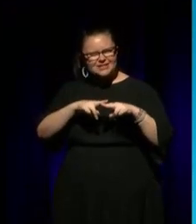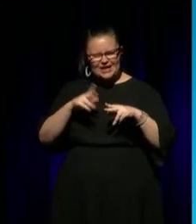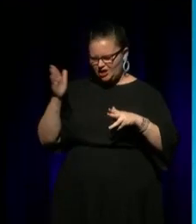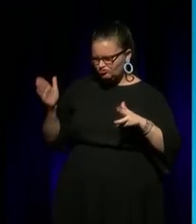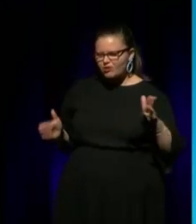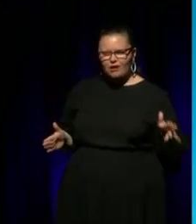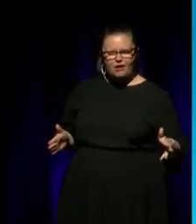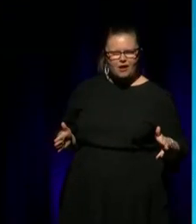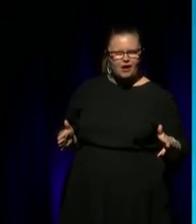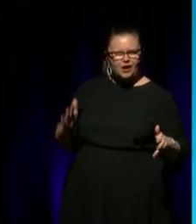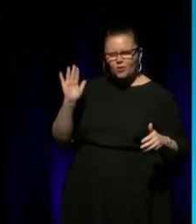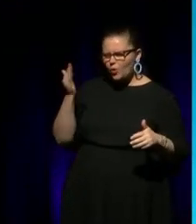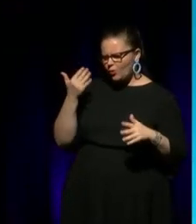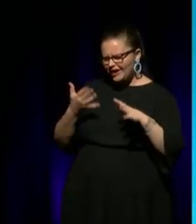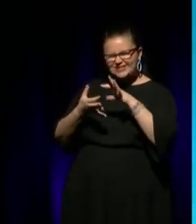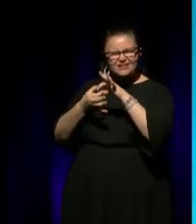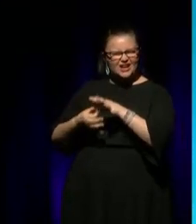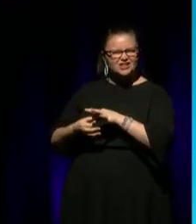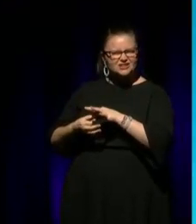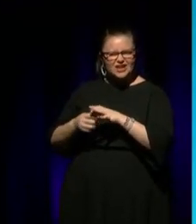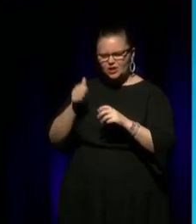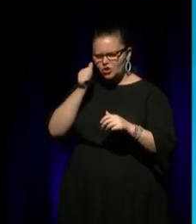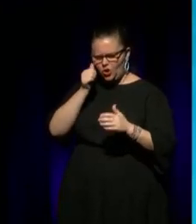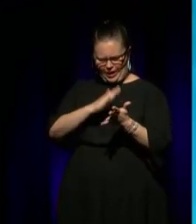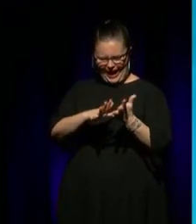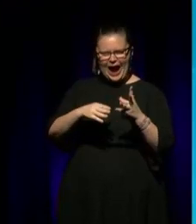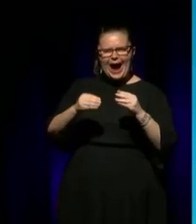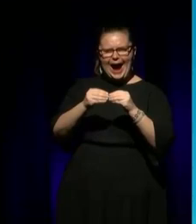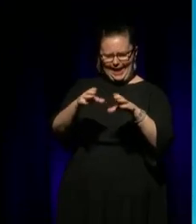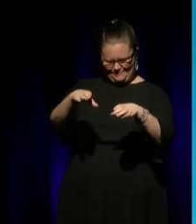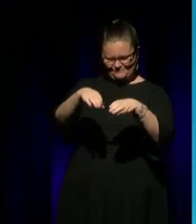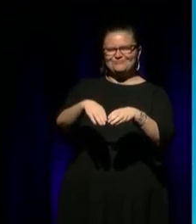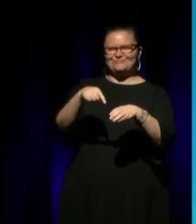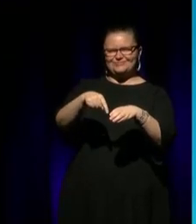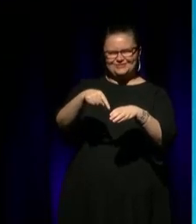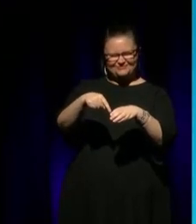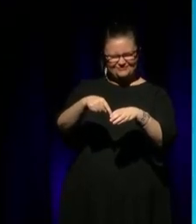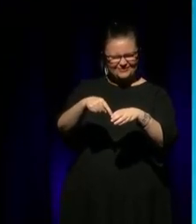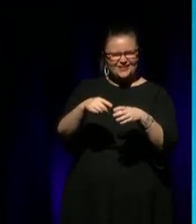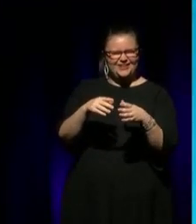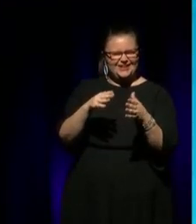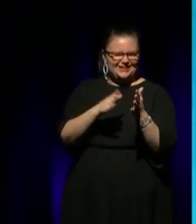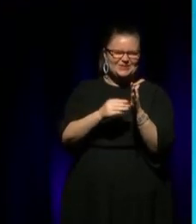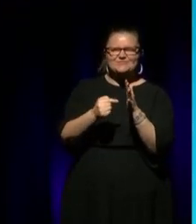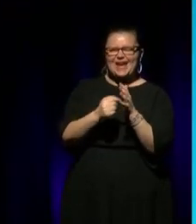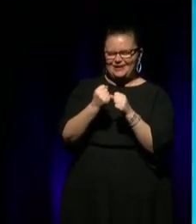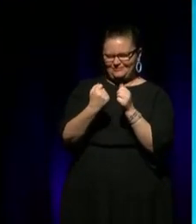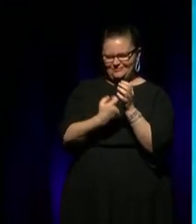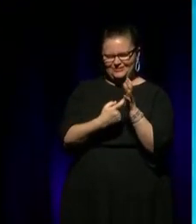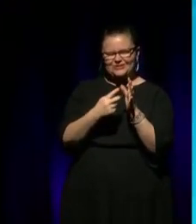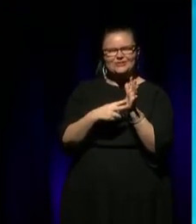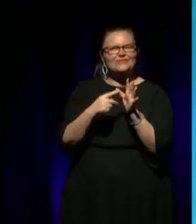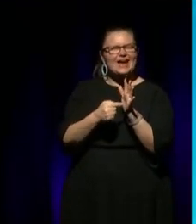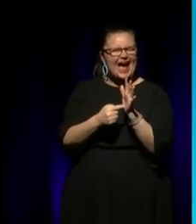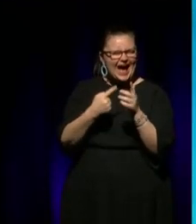they knew that there was this hub in this house commission in Merkavac because that was the place to go if you wanted to have a good